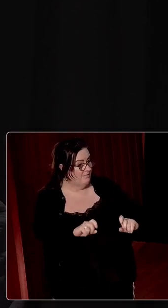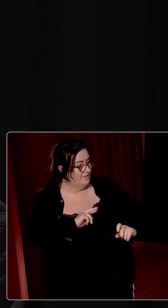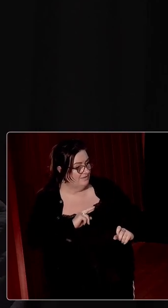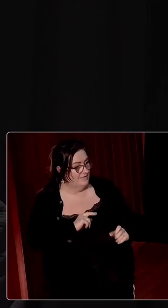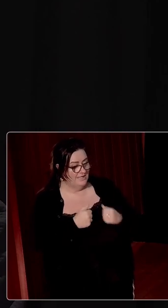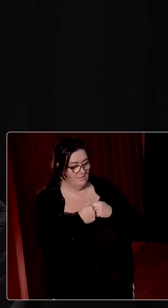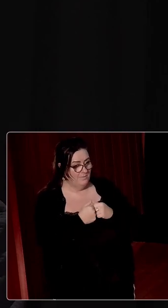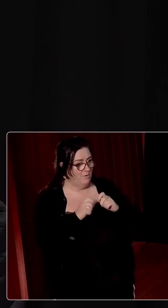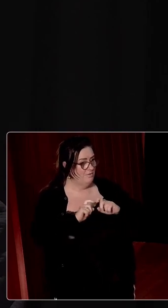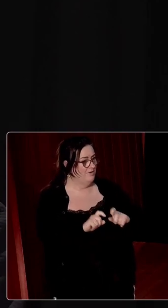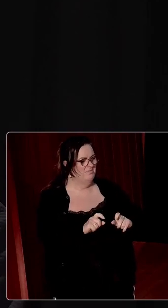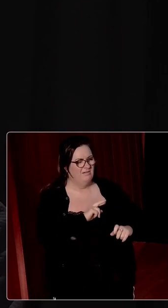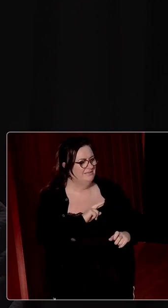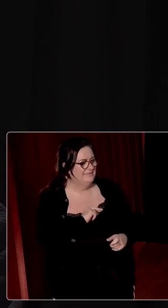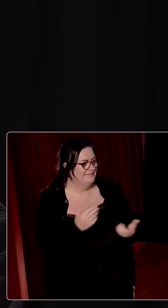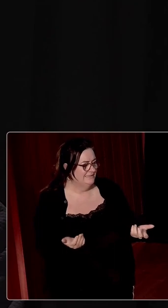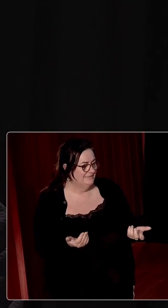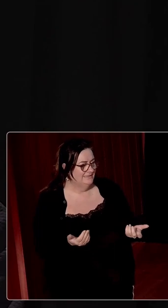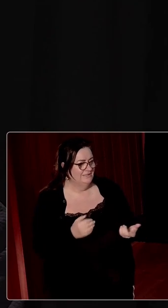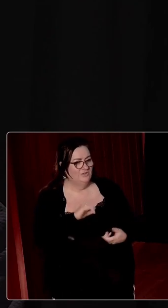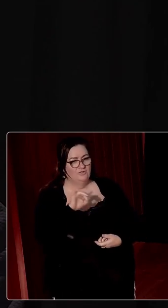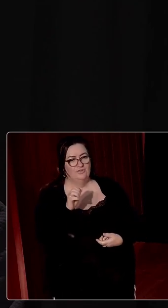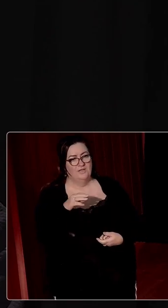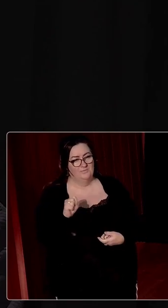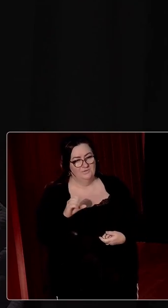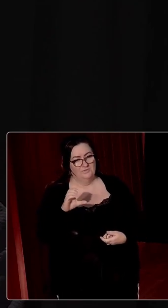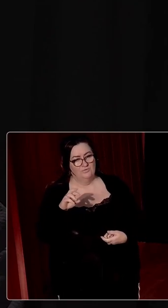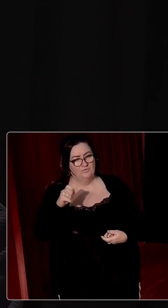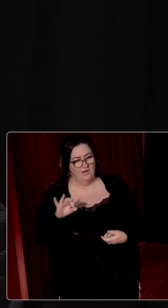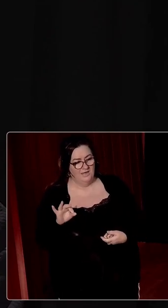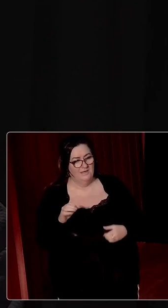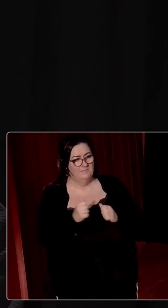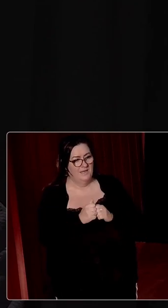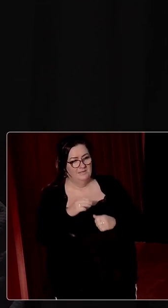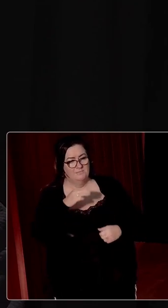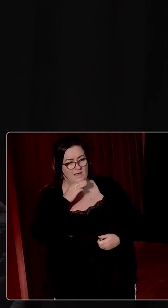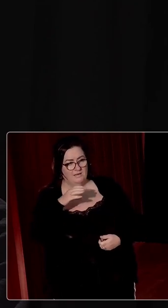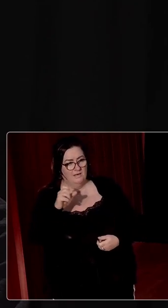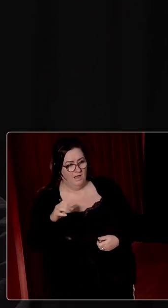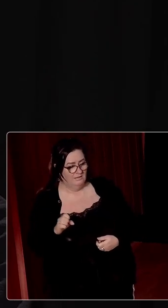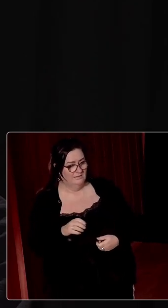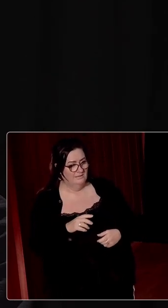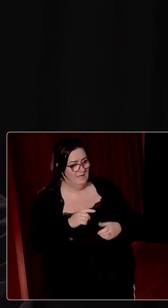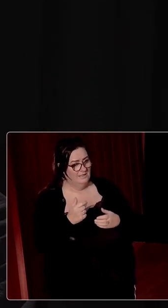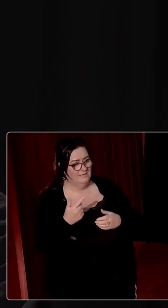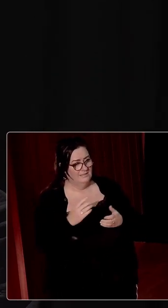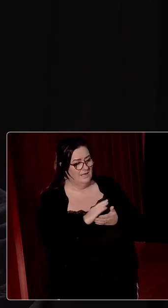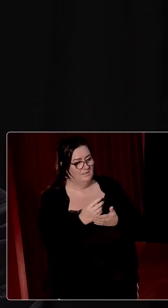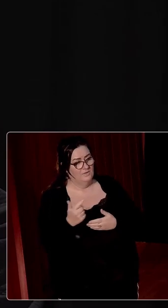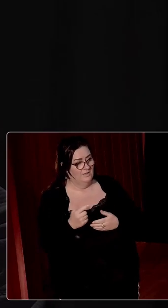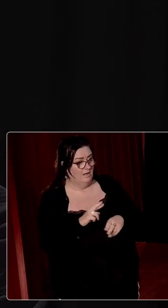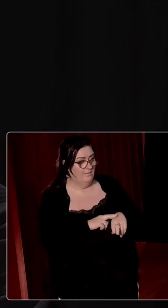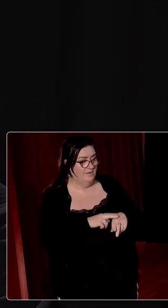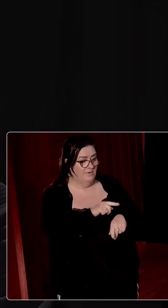The border wasn't seen as permanent. James Craig met Michael Collins in 1922. He got on better with him than he got on with Eamon